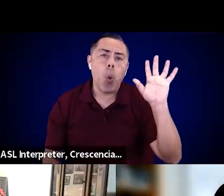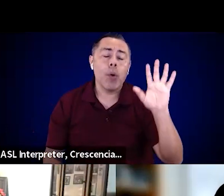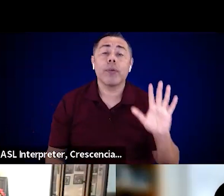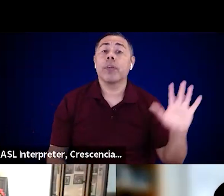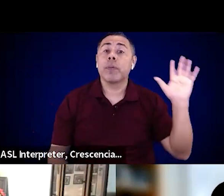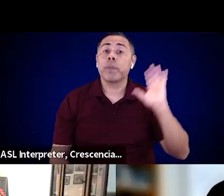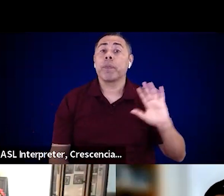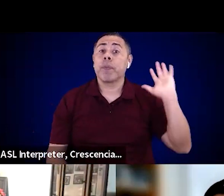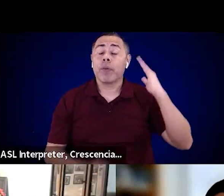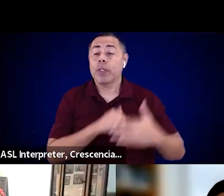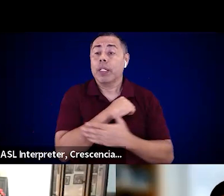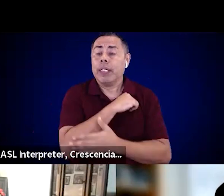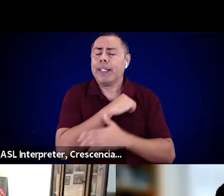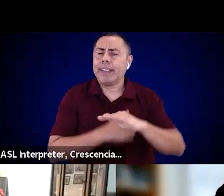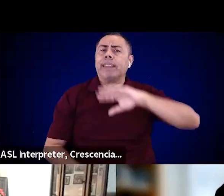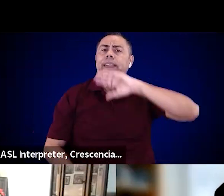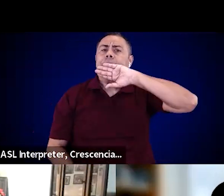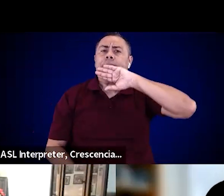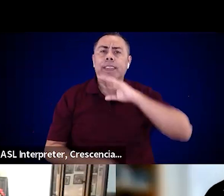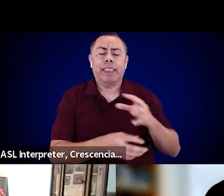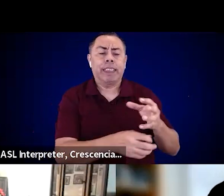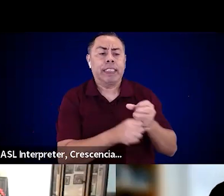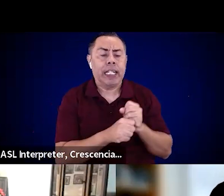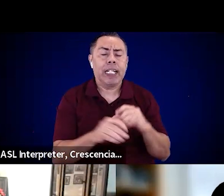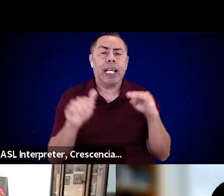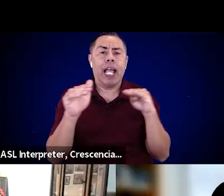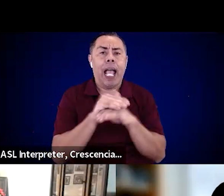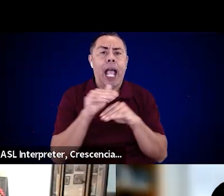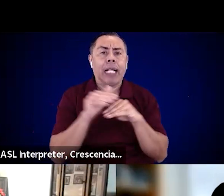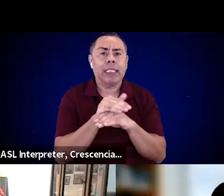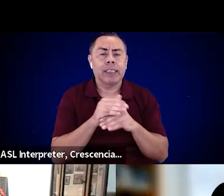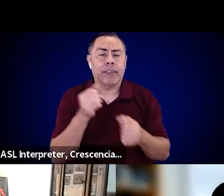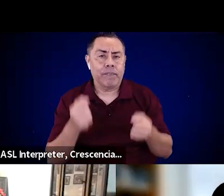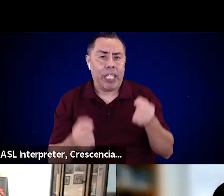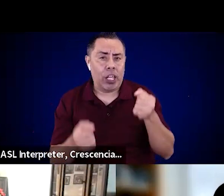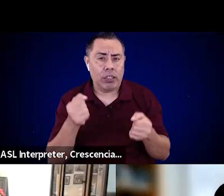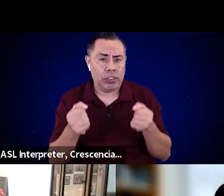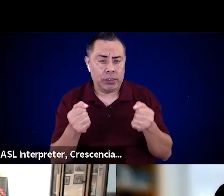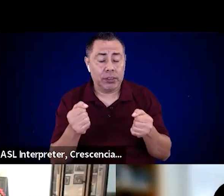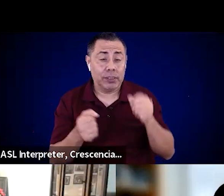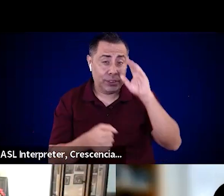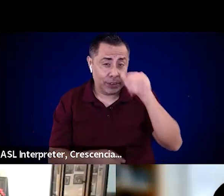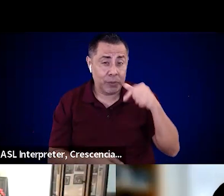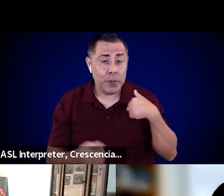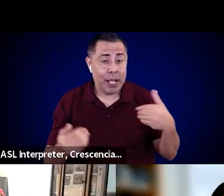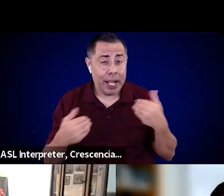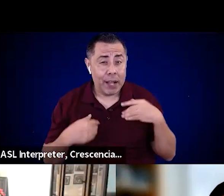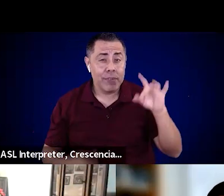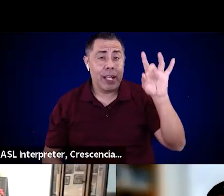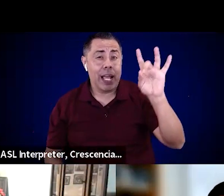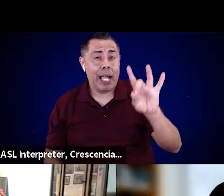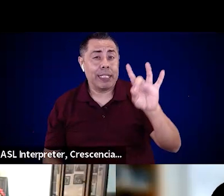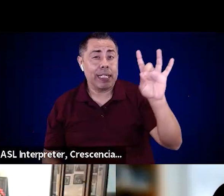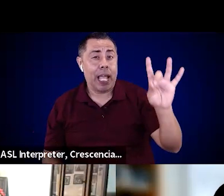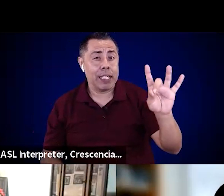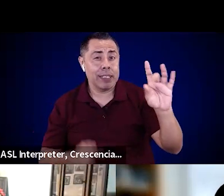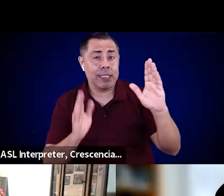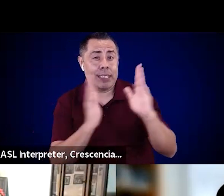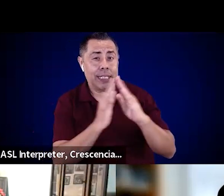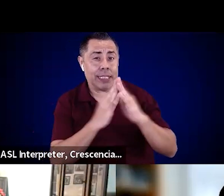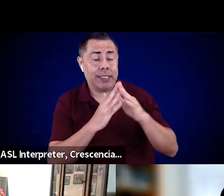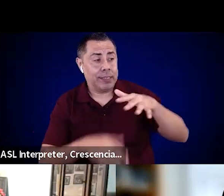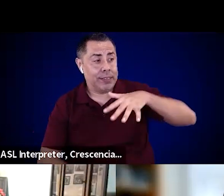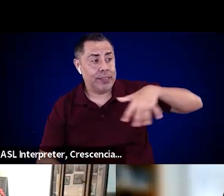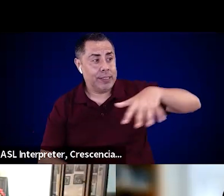especially in coordination with 88 cities that are in the county. I mean, trying to get everyone on board is a difficult task.